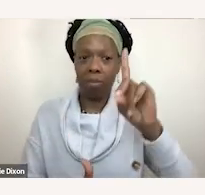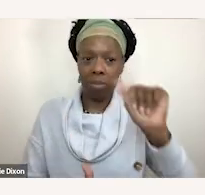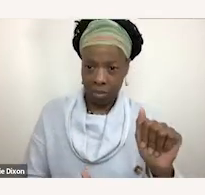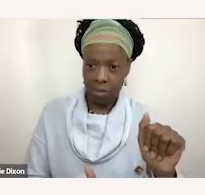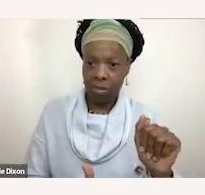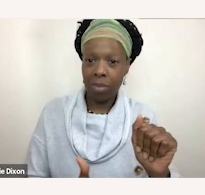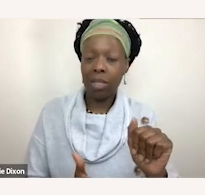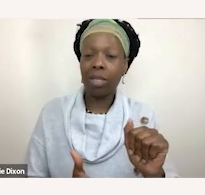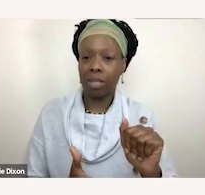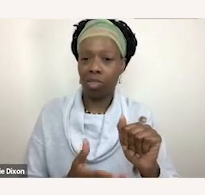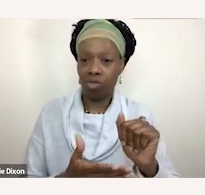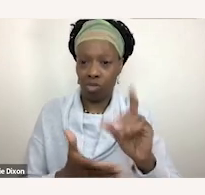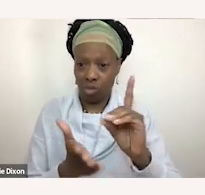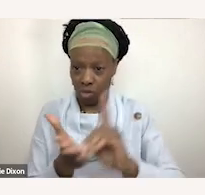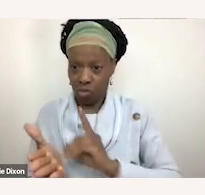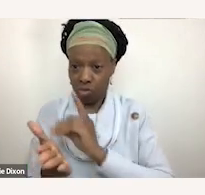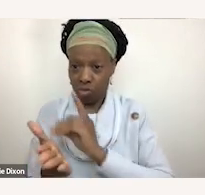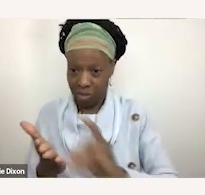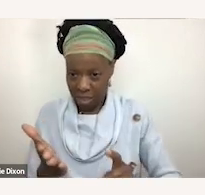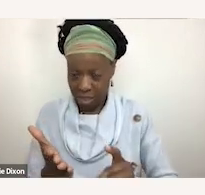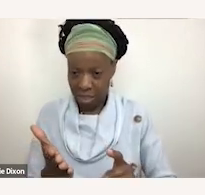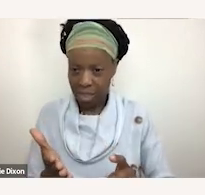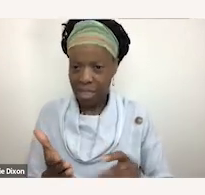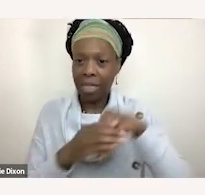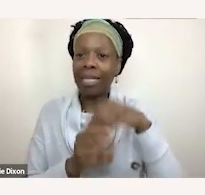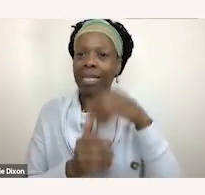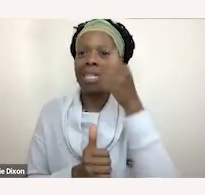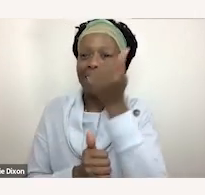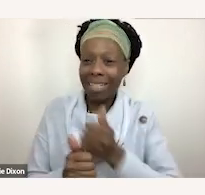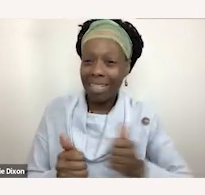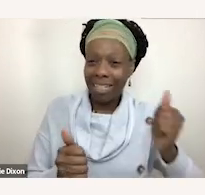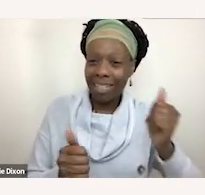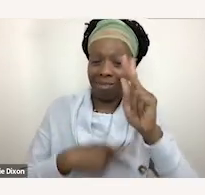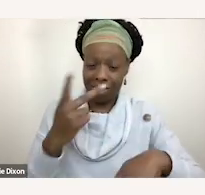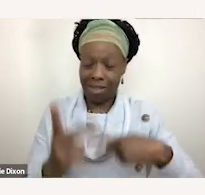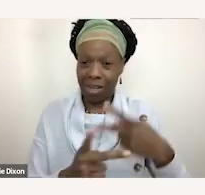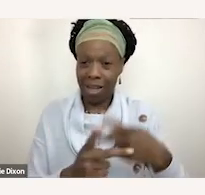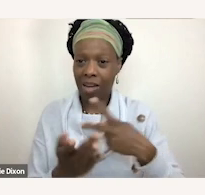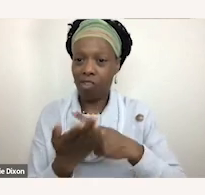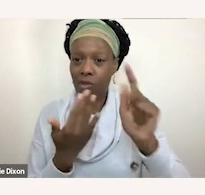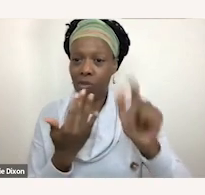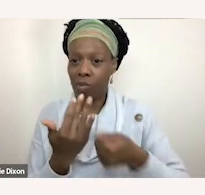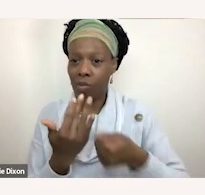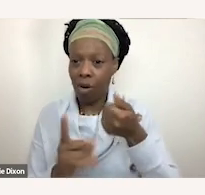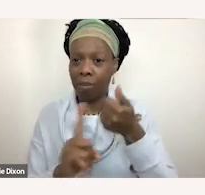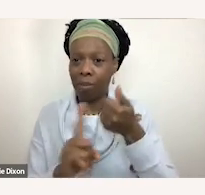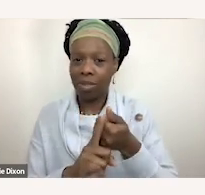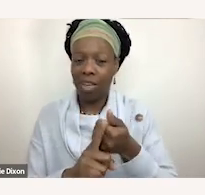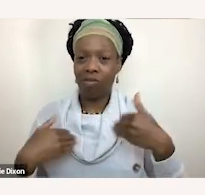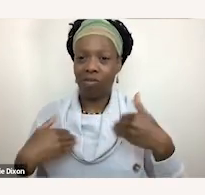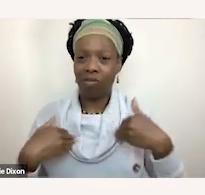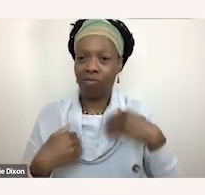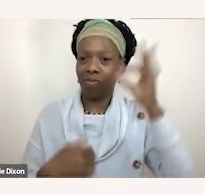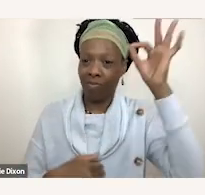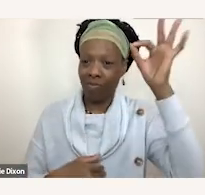disability in any kind of program that receives federal funding so 504